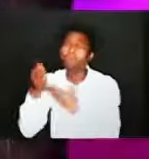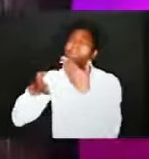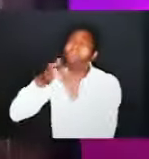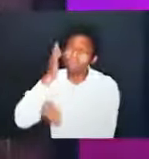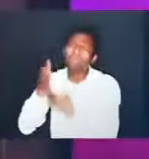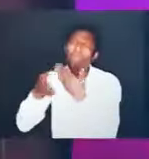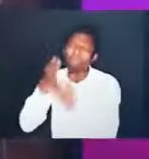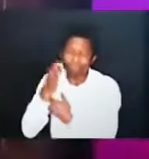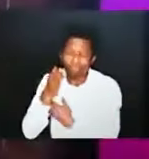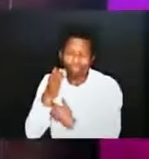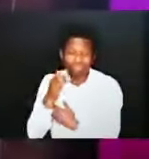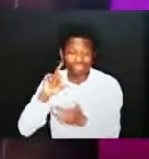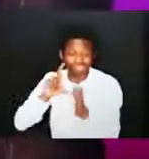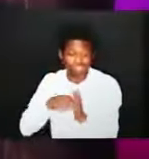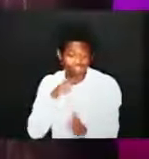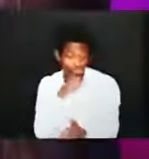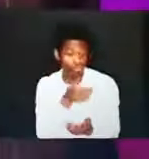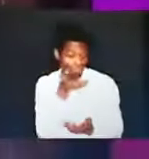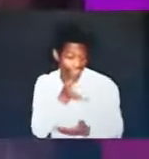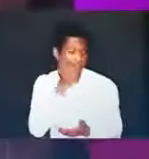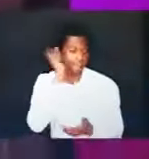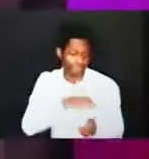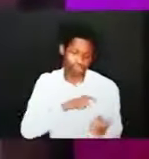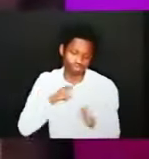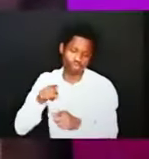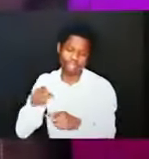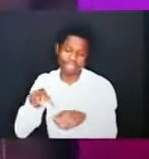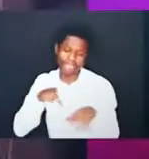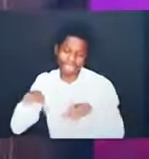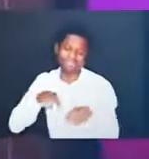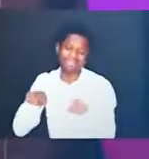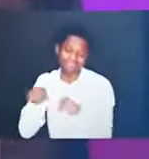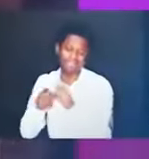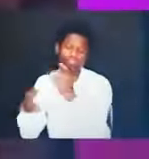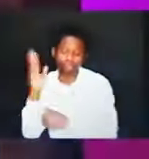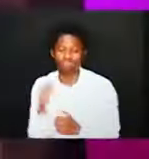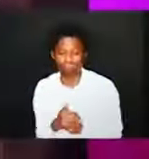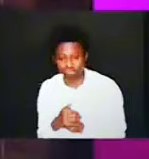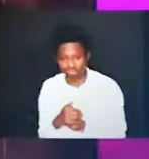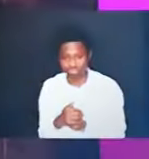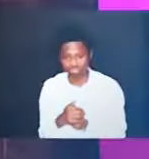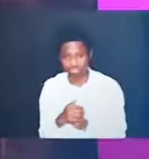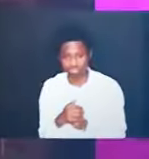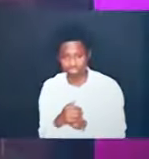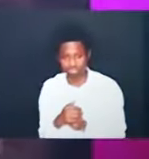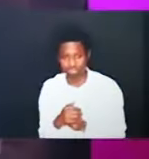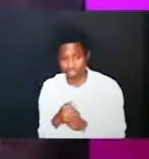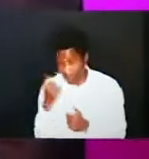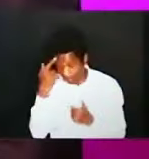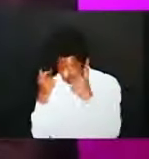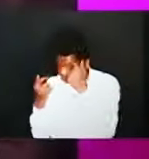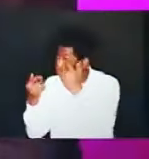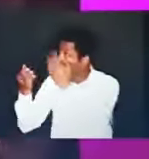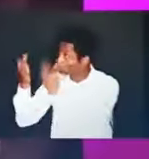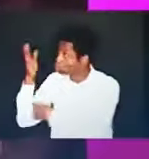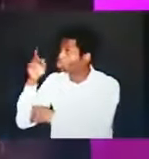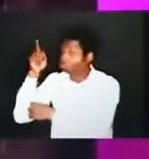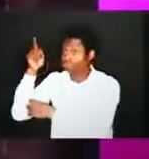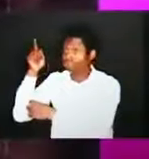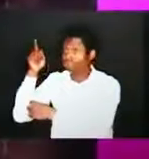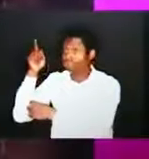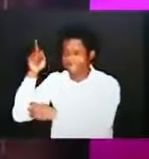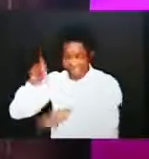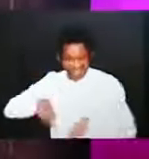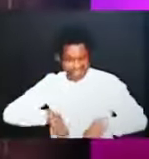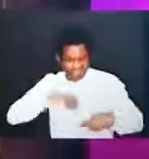God God where are you show up and ask because the God you are calling up unto he is in